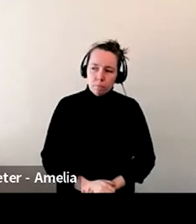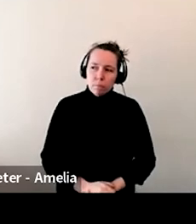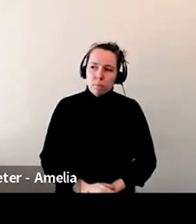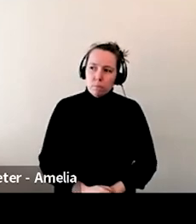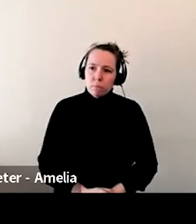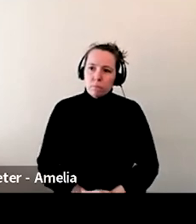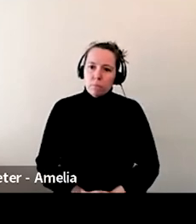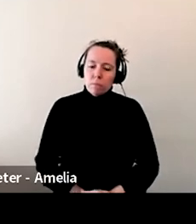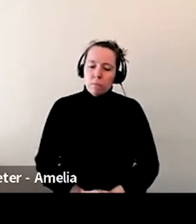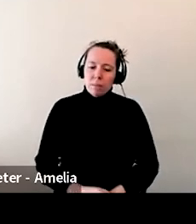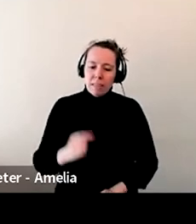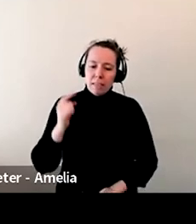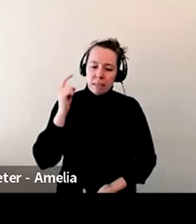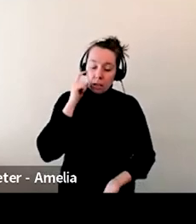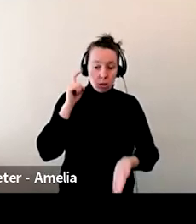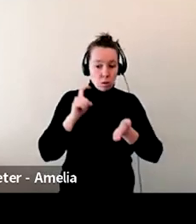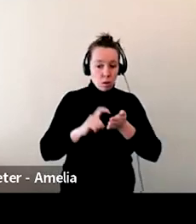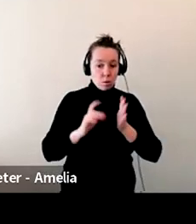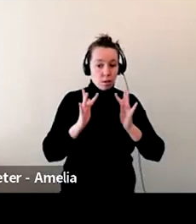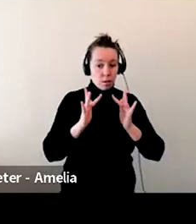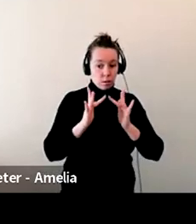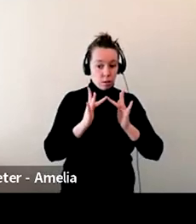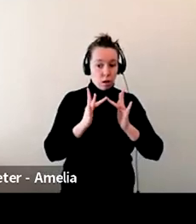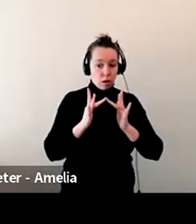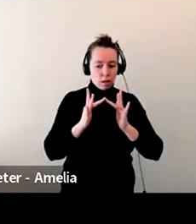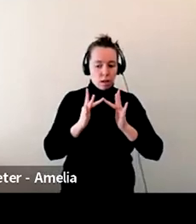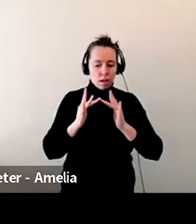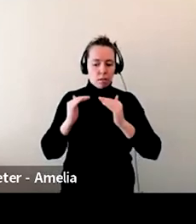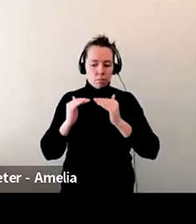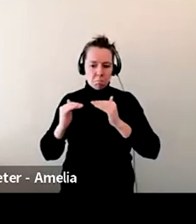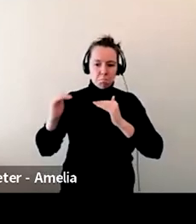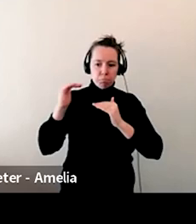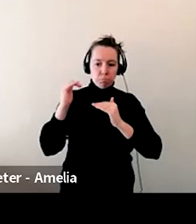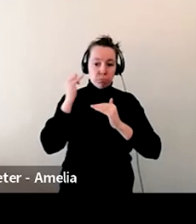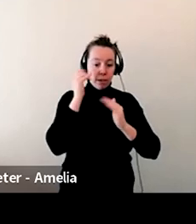when we go into restrictions, we do get an increase in online orders.